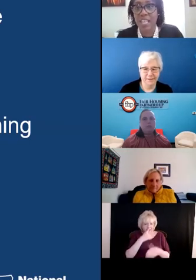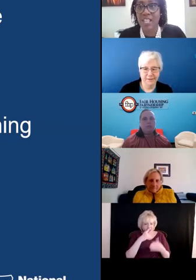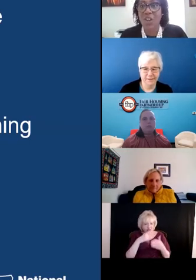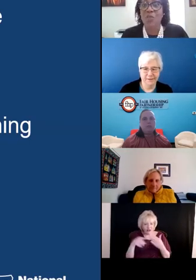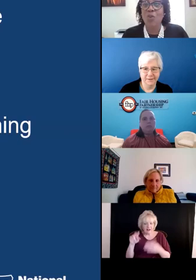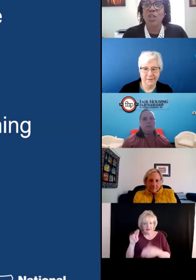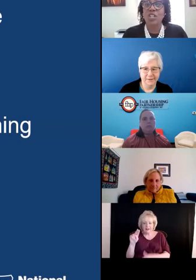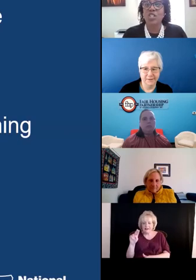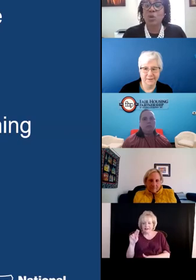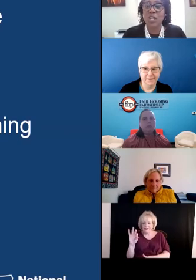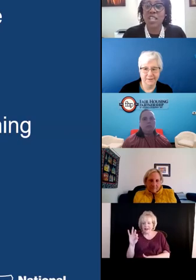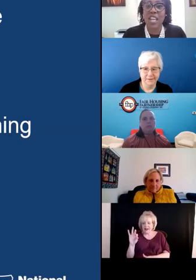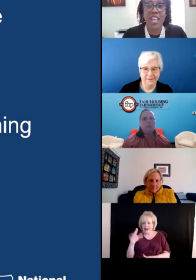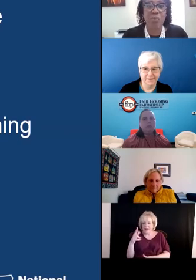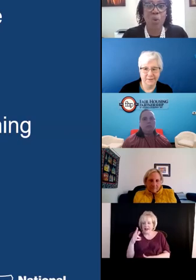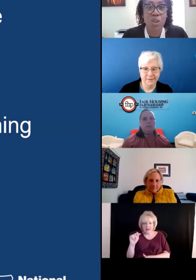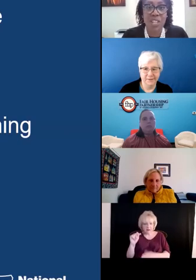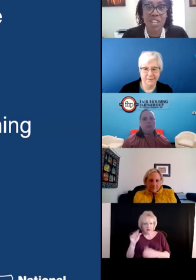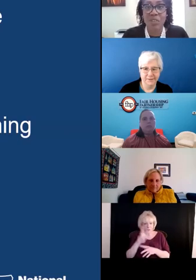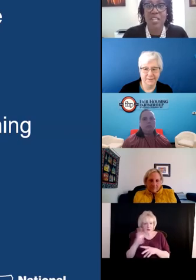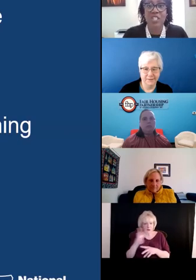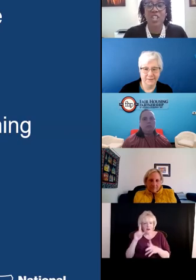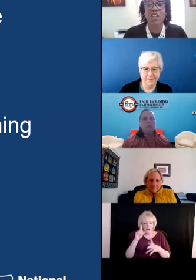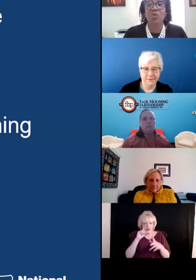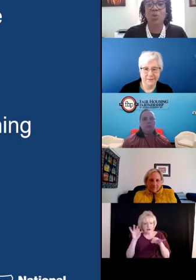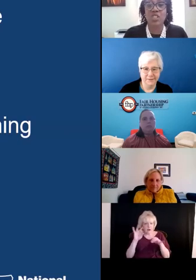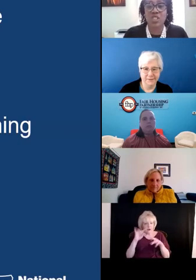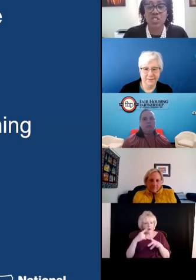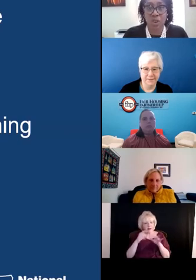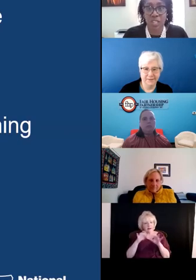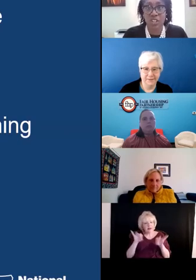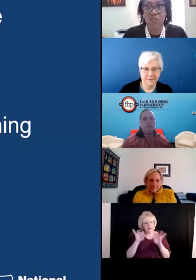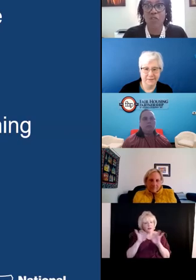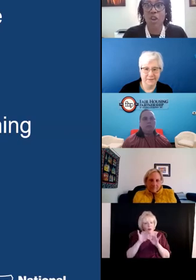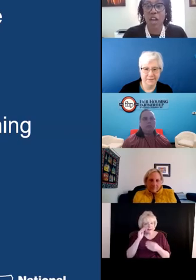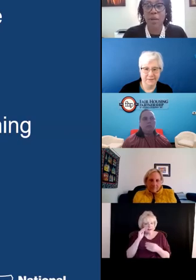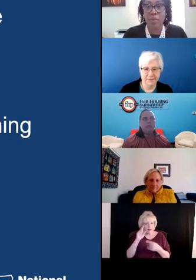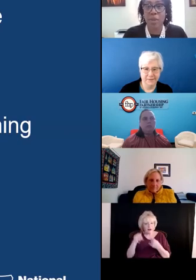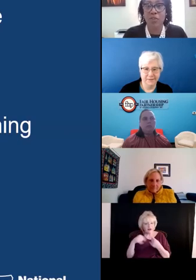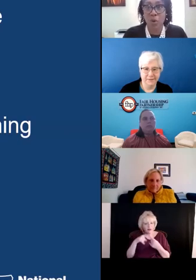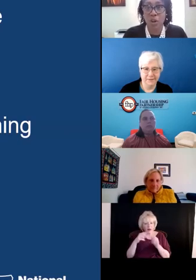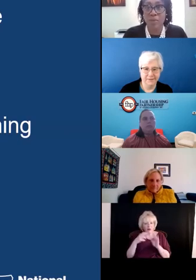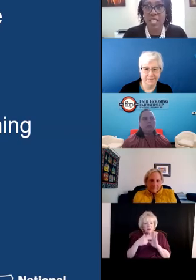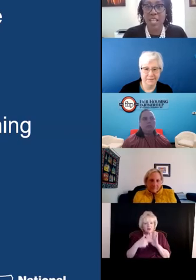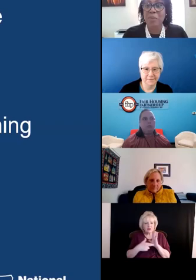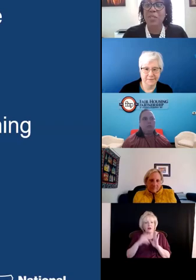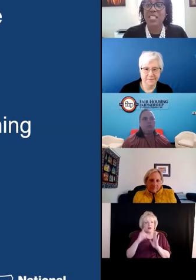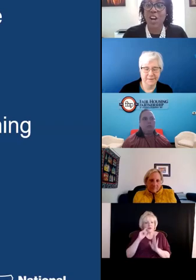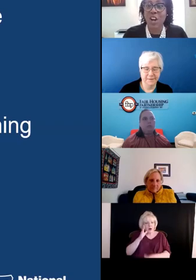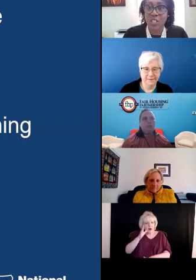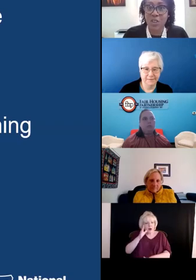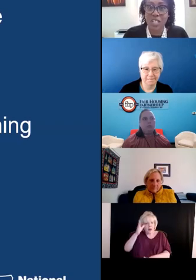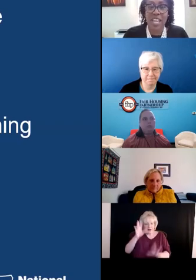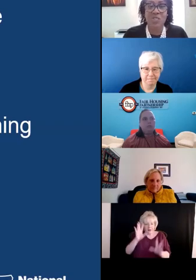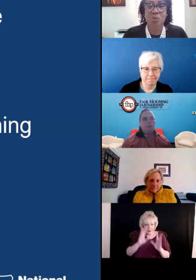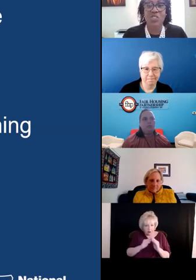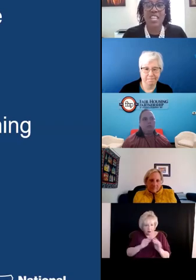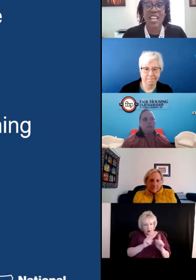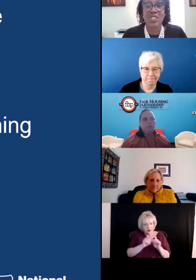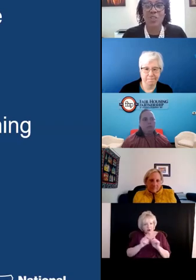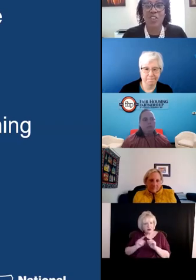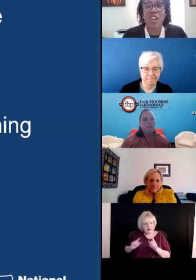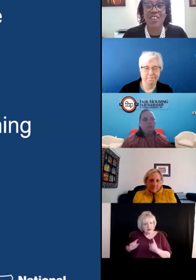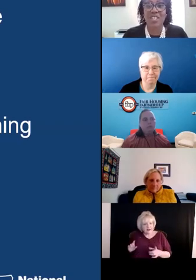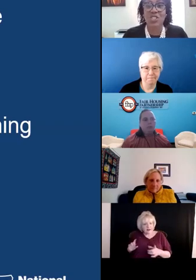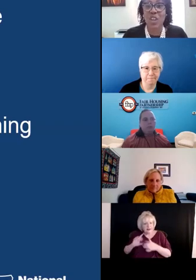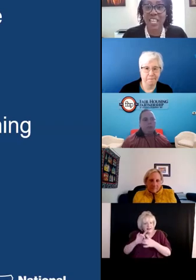website for a description and important information on registration for upcoming forums please also connect with the